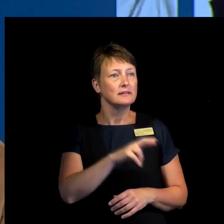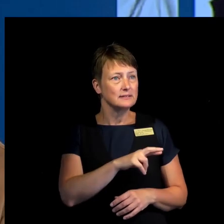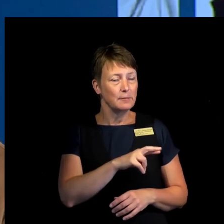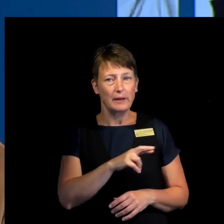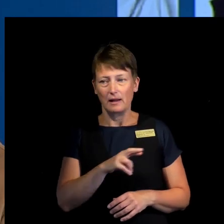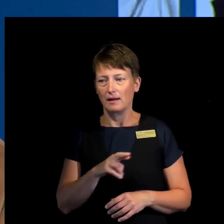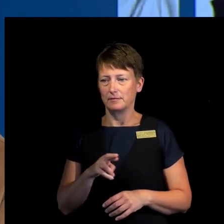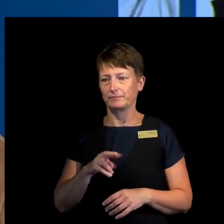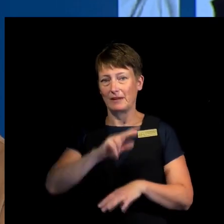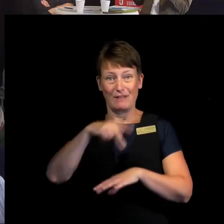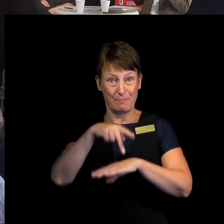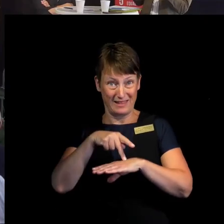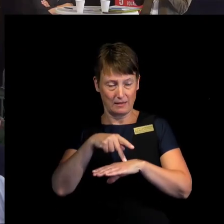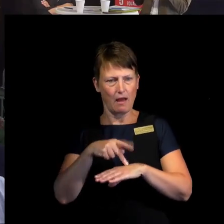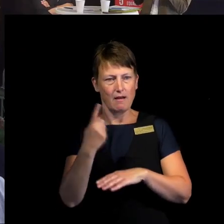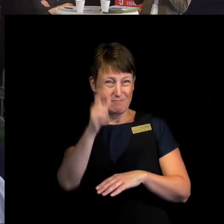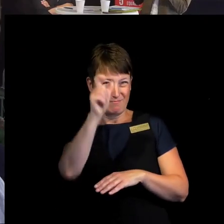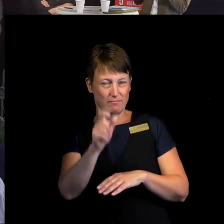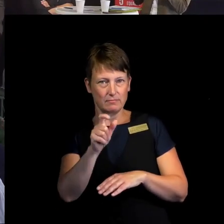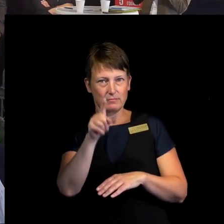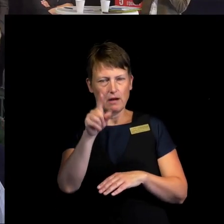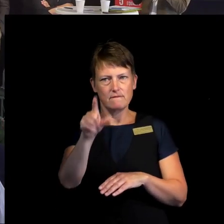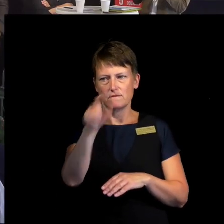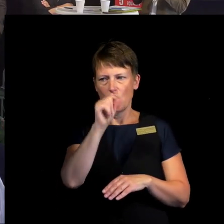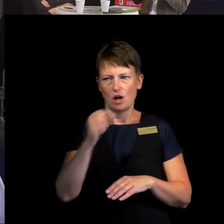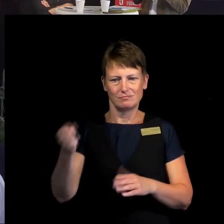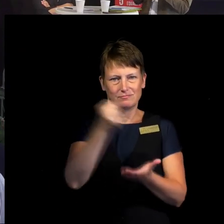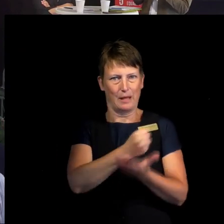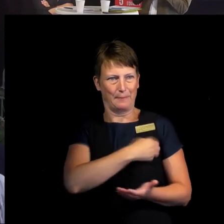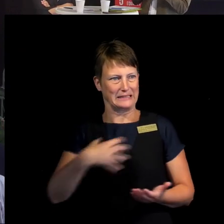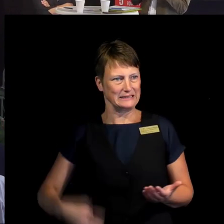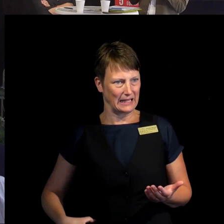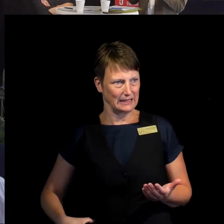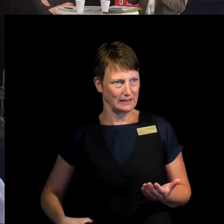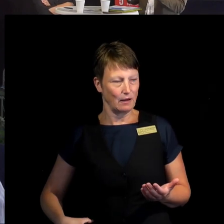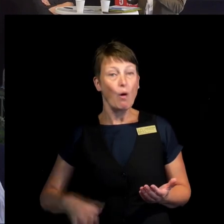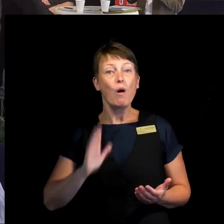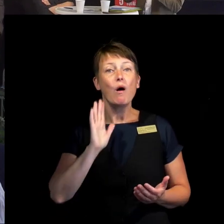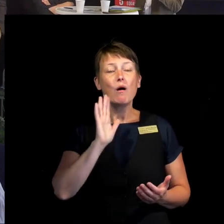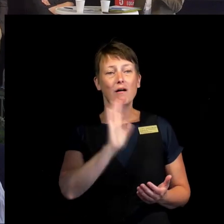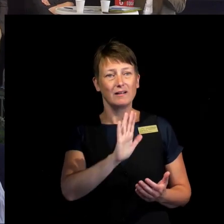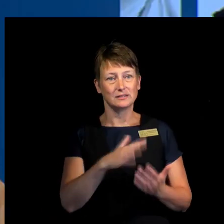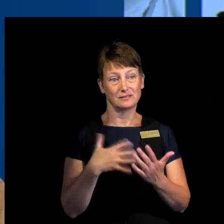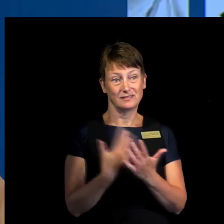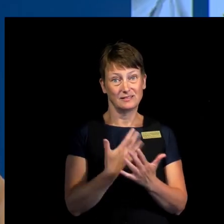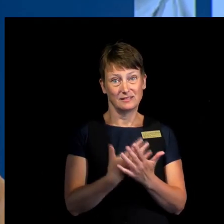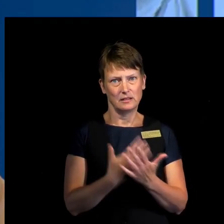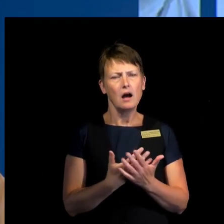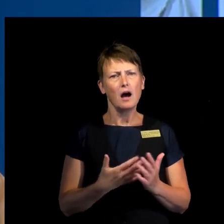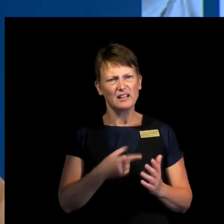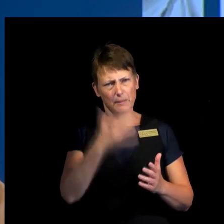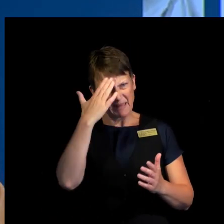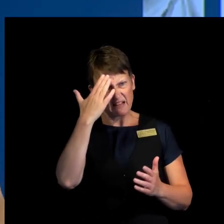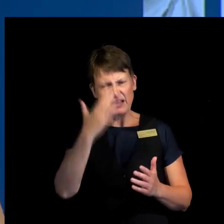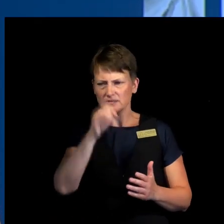becomes elected on an agenda that is disregarding the rights of certain groups of people